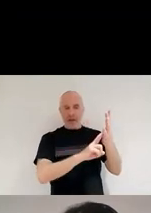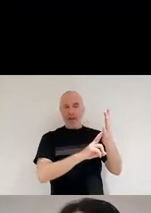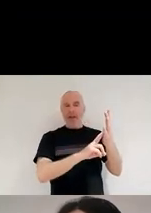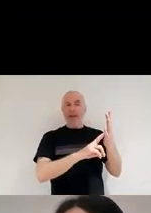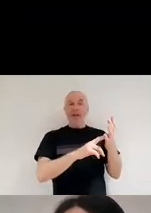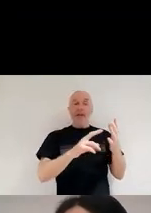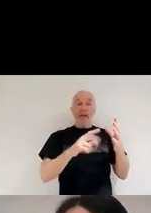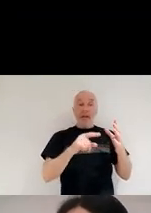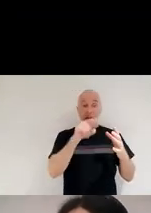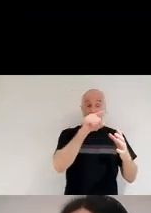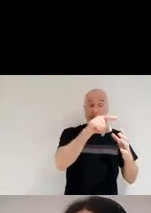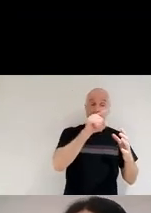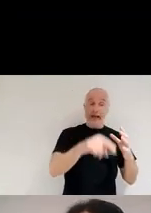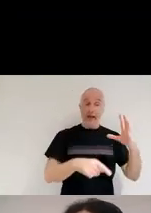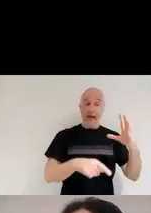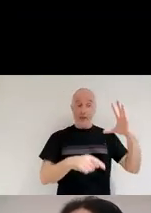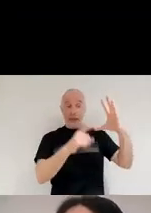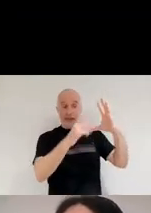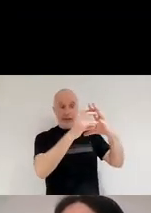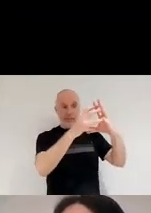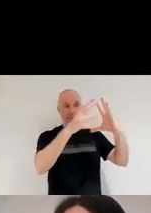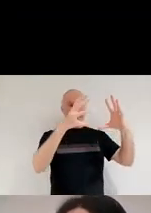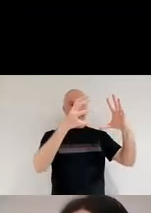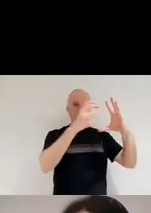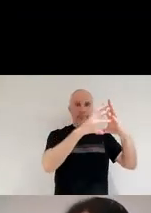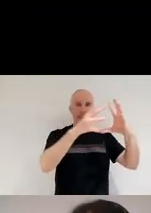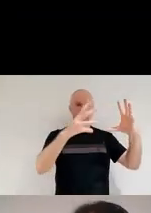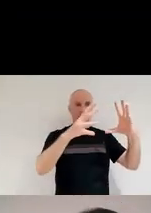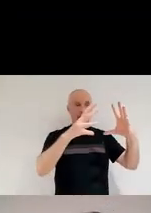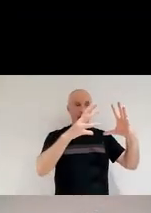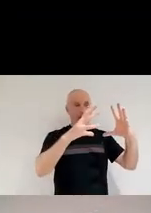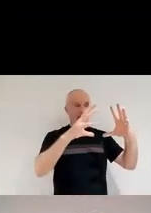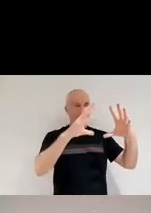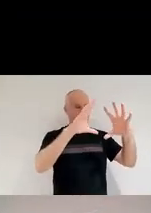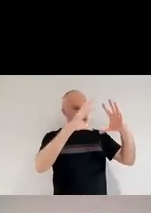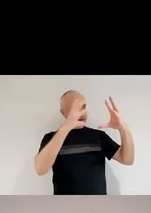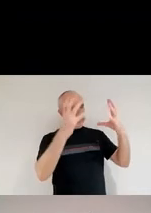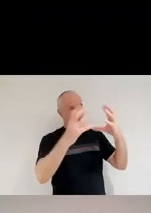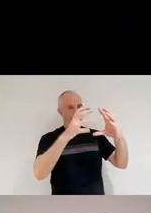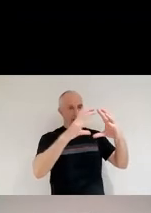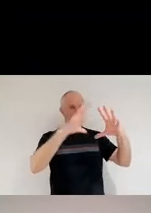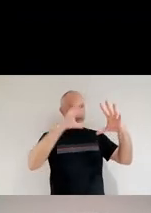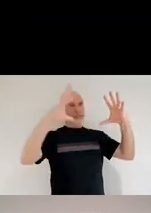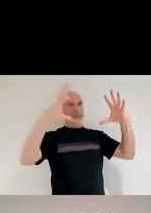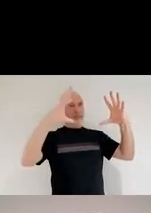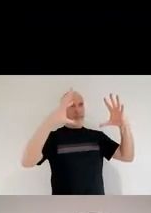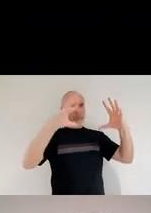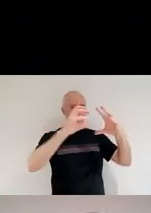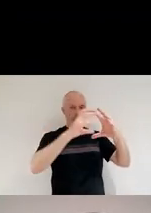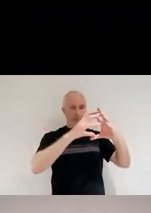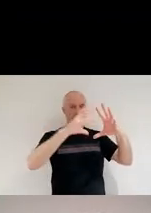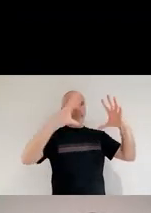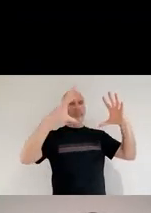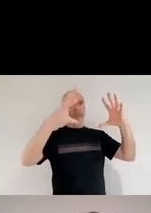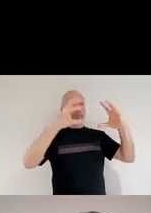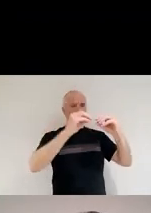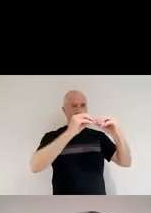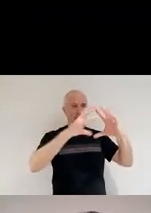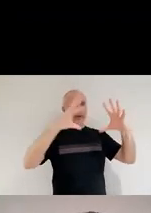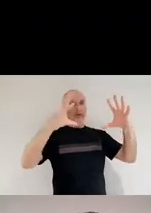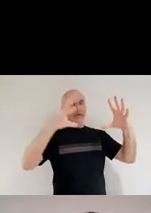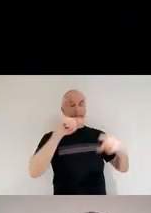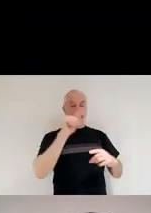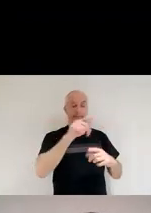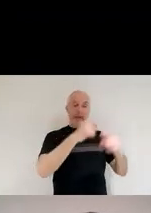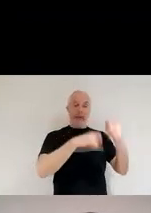and the outer layers of the sun are just going to puff up. And that's going to create the red giant itself. Um,